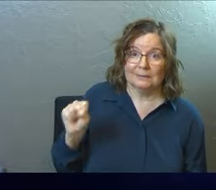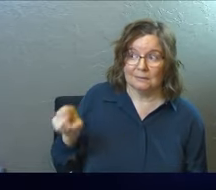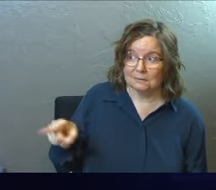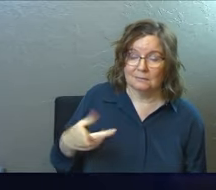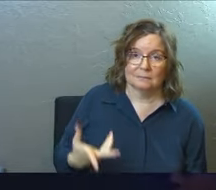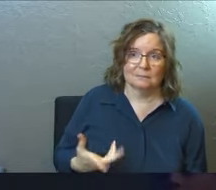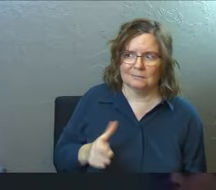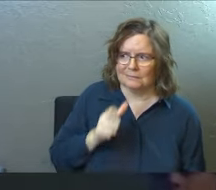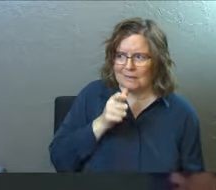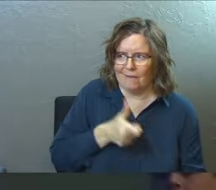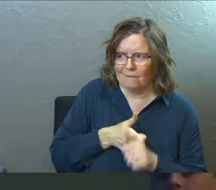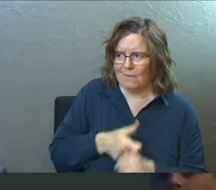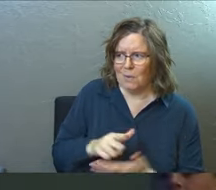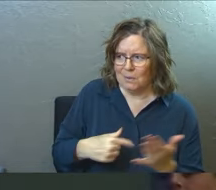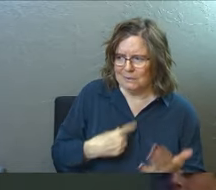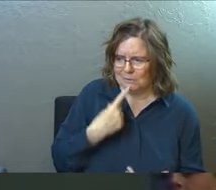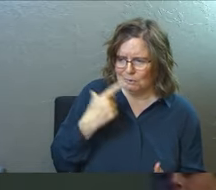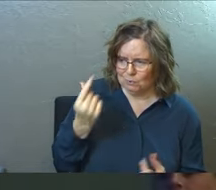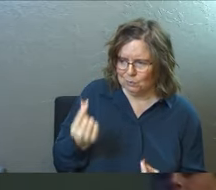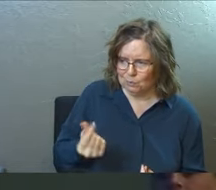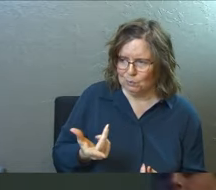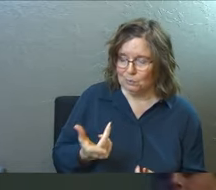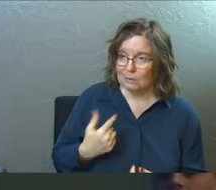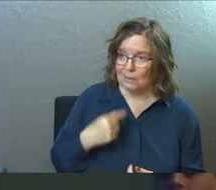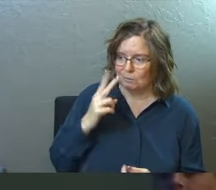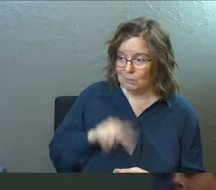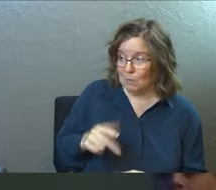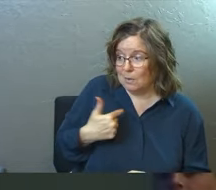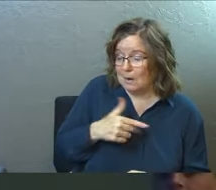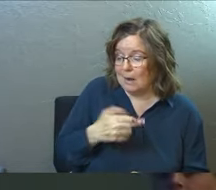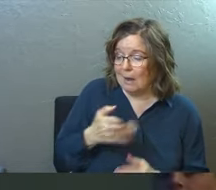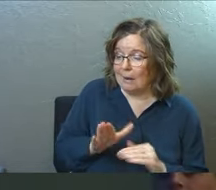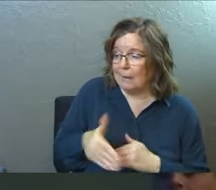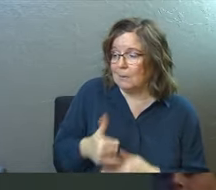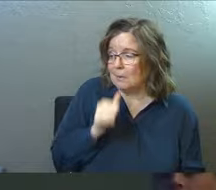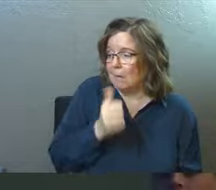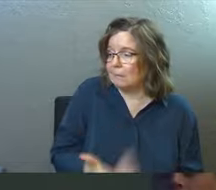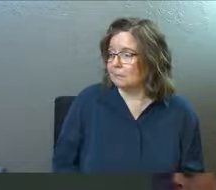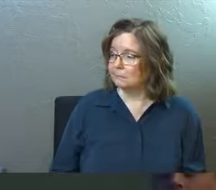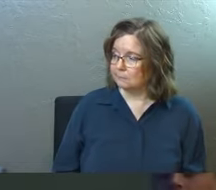to see the hypocrisy that's in you. And at least we're not hypocrites.